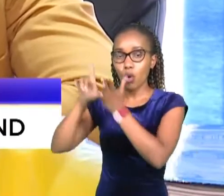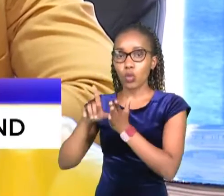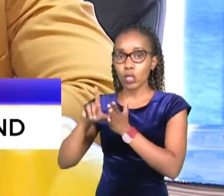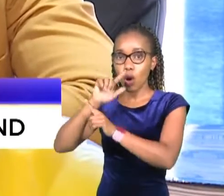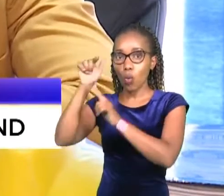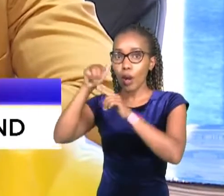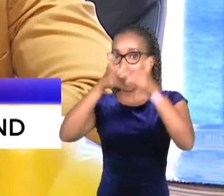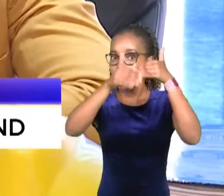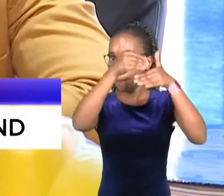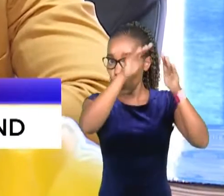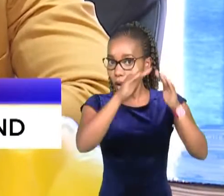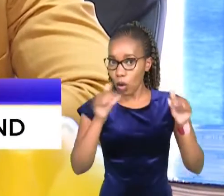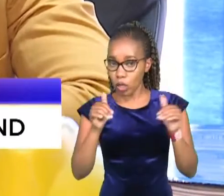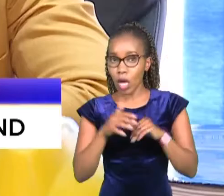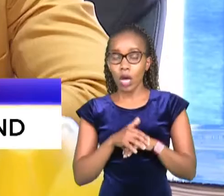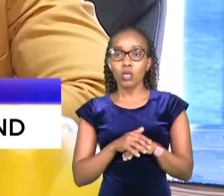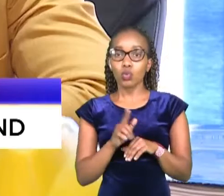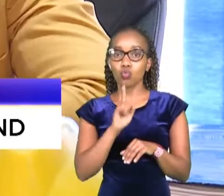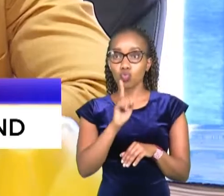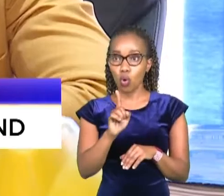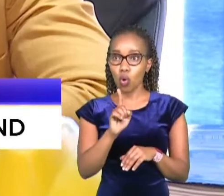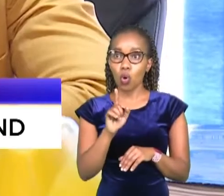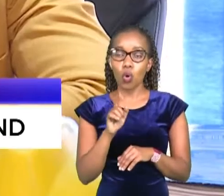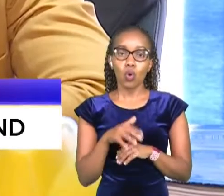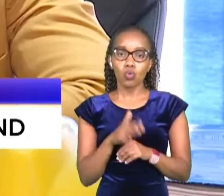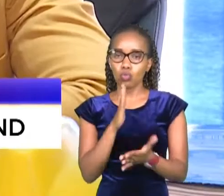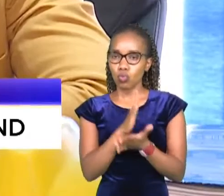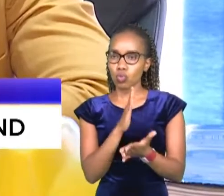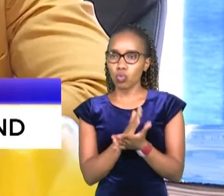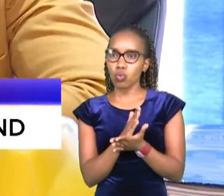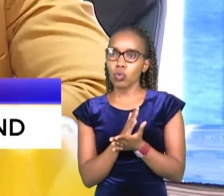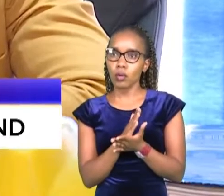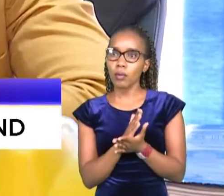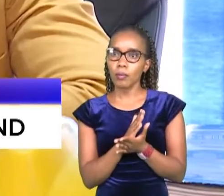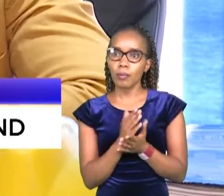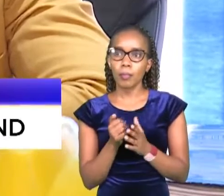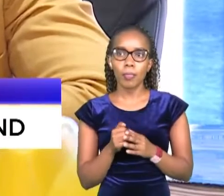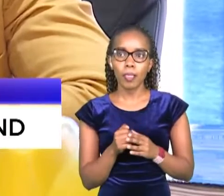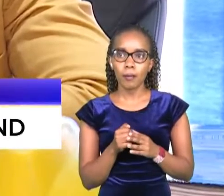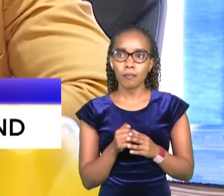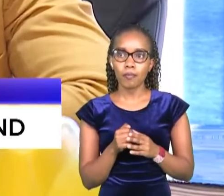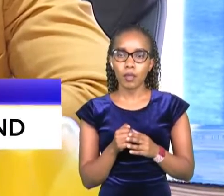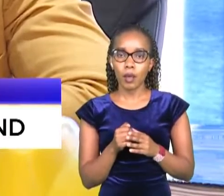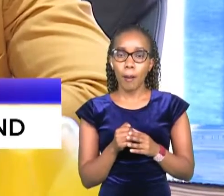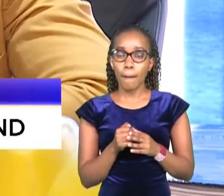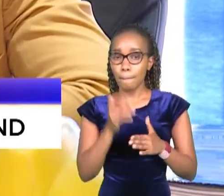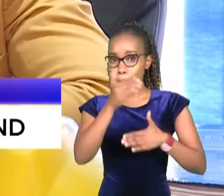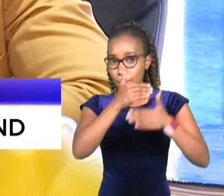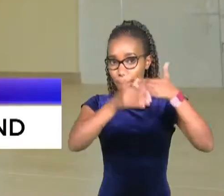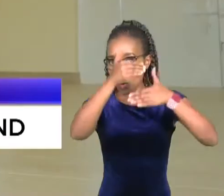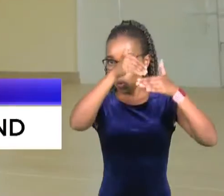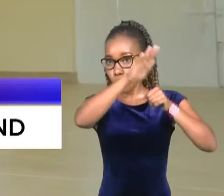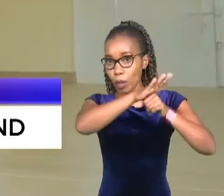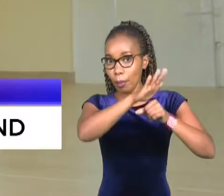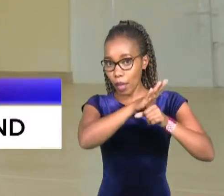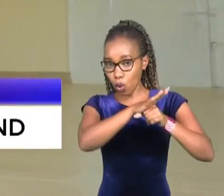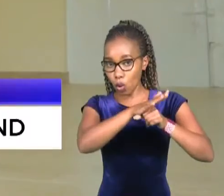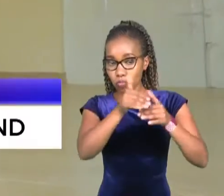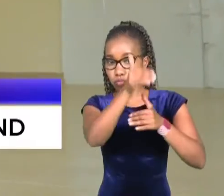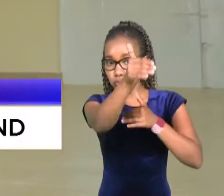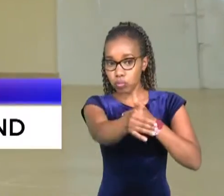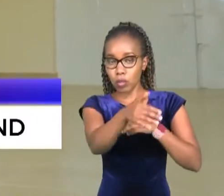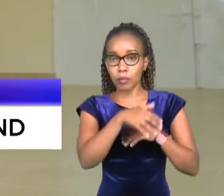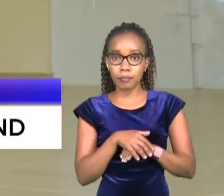industry so i would say that i'm foreseeing a big big big break in construction industry and logistics the real estate